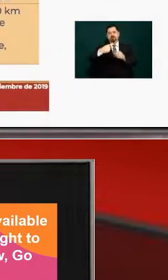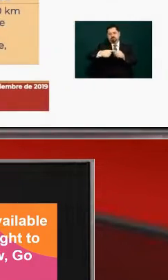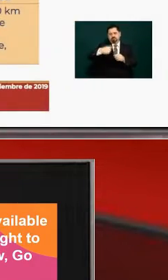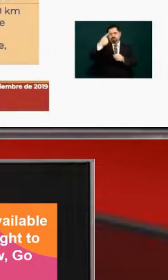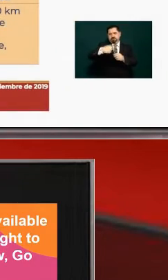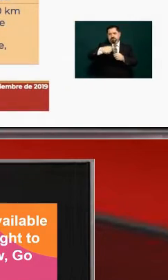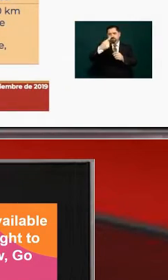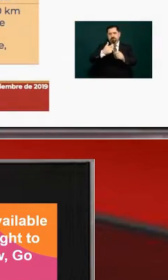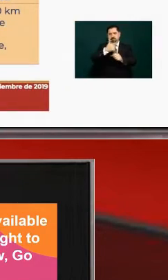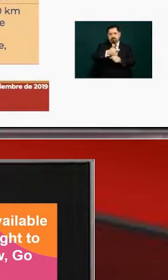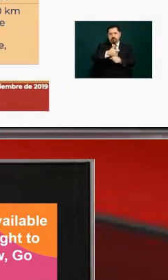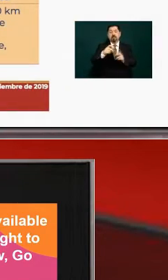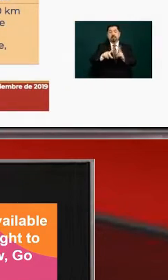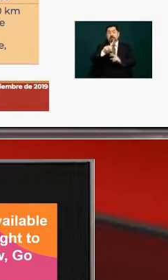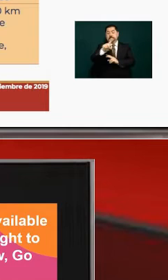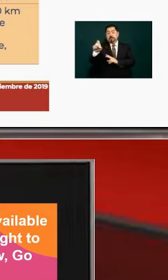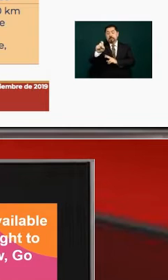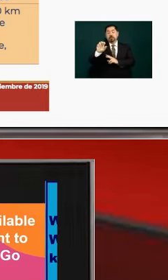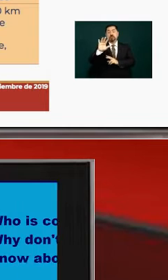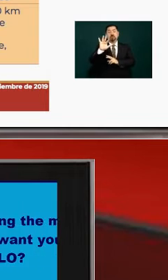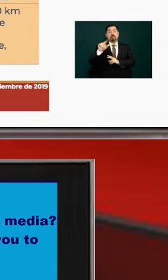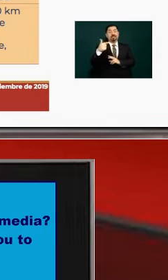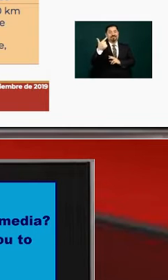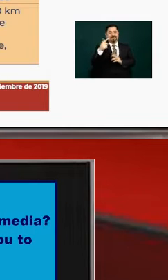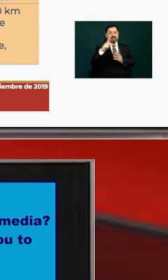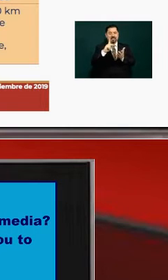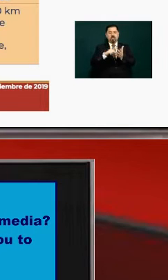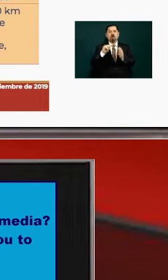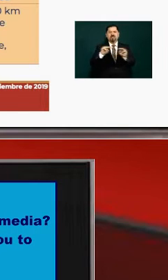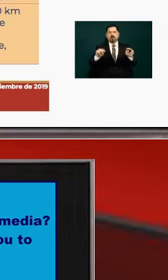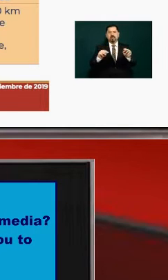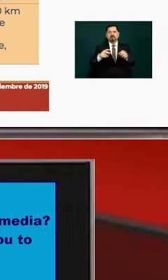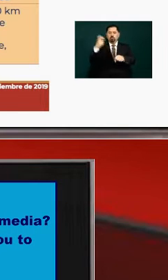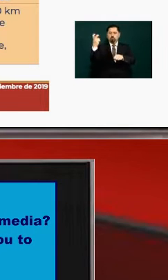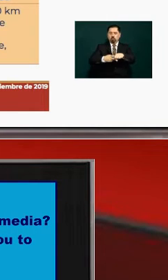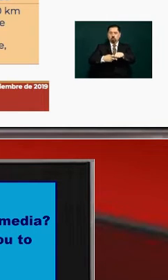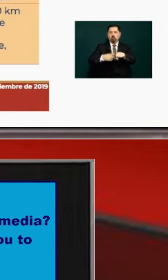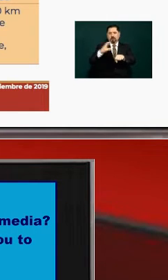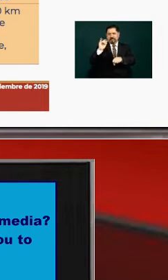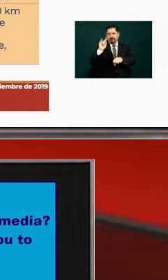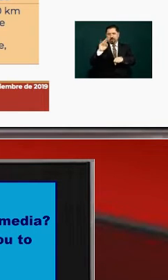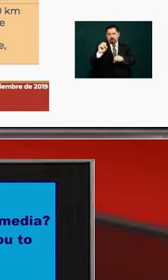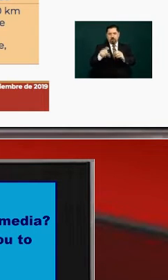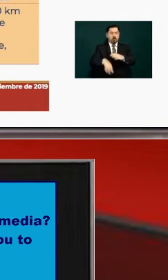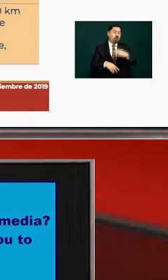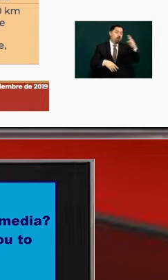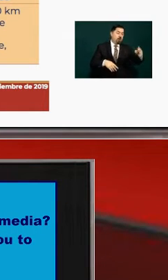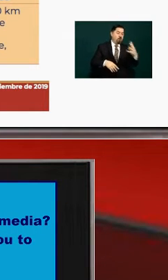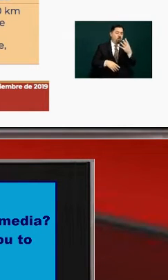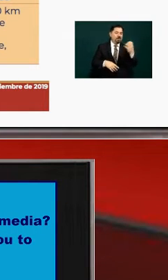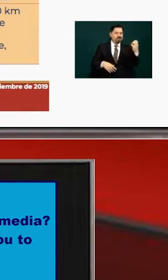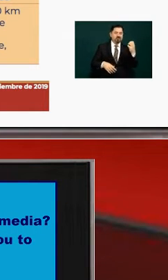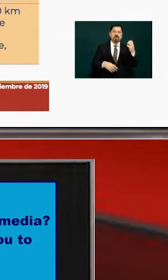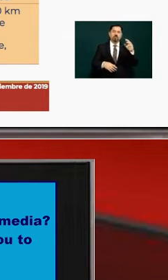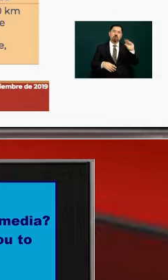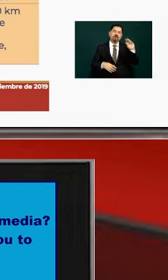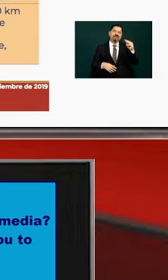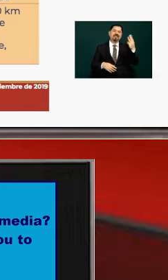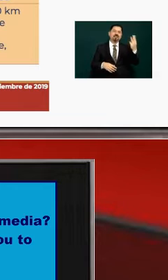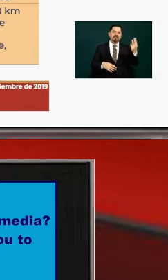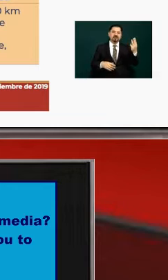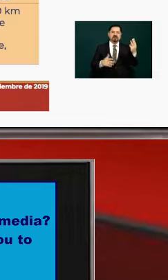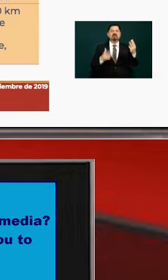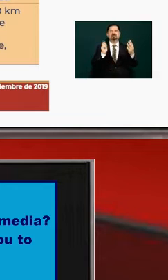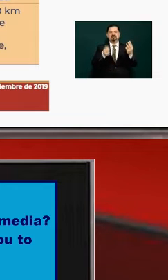so so there's the um numbers on the longitude and it's got a few